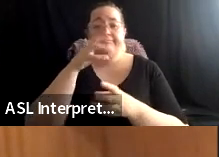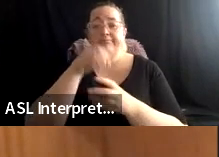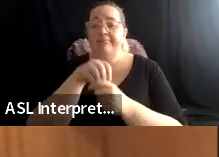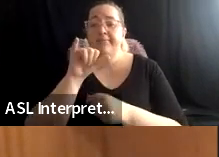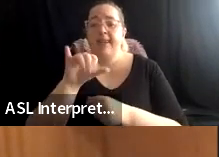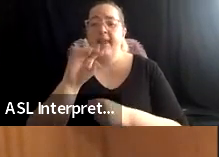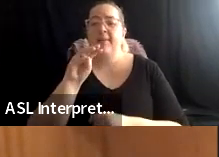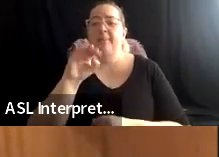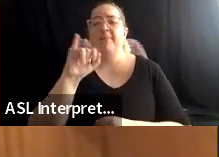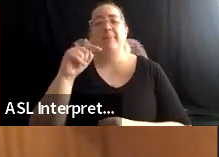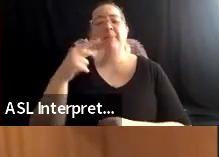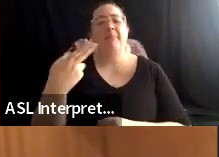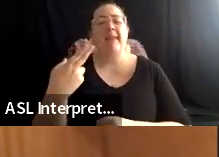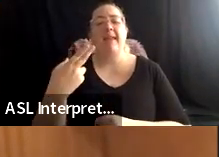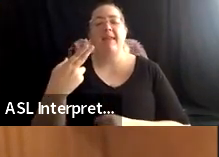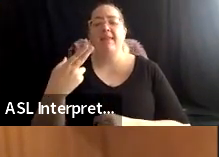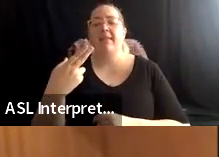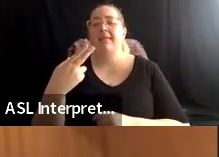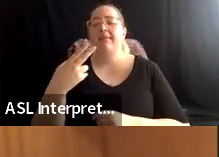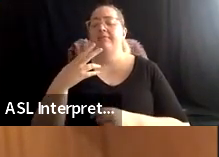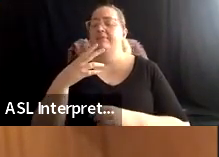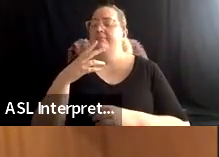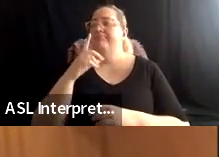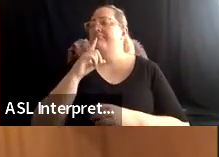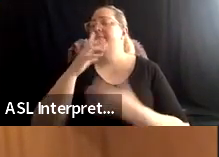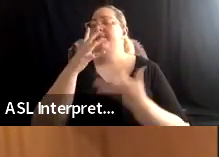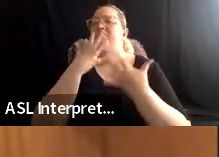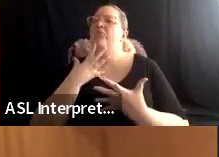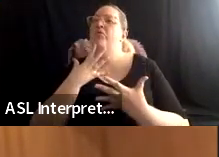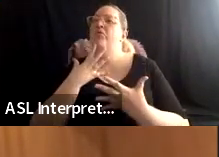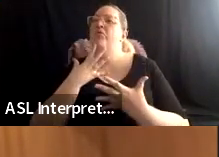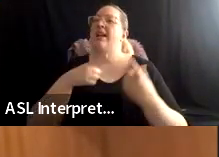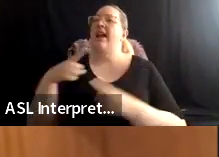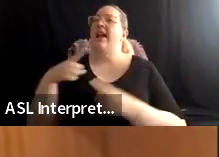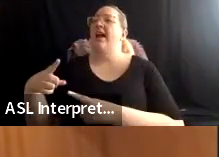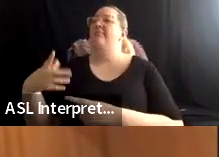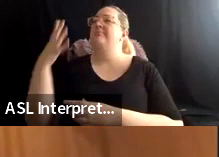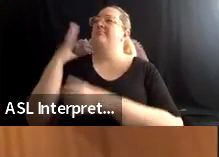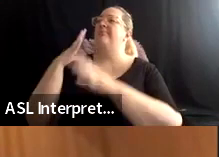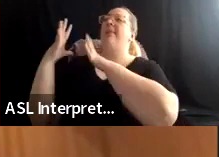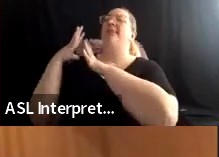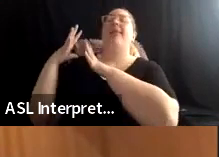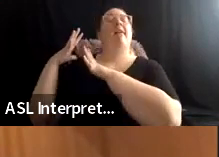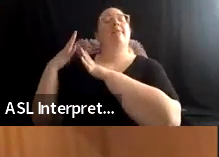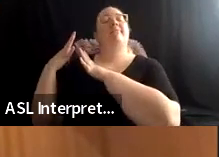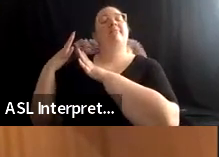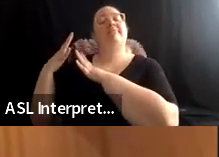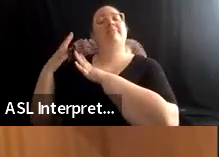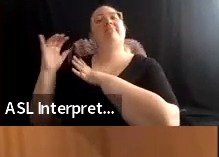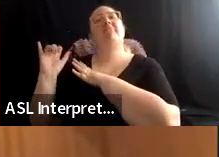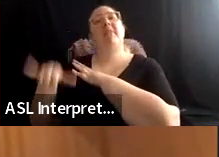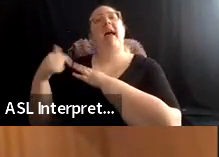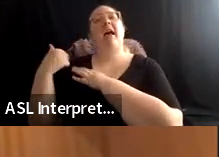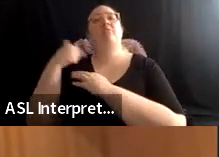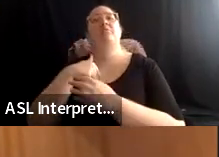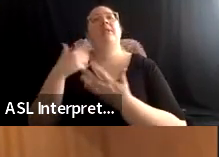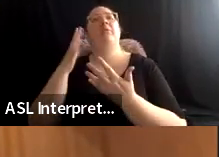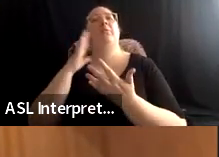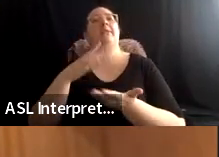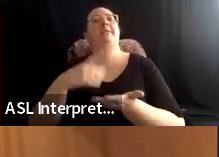that happened back then. And that that is what we're here to discuss. And